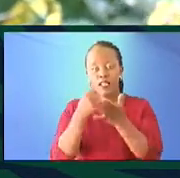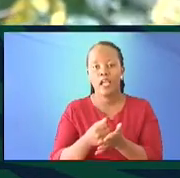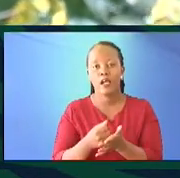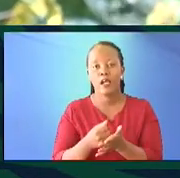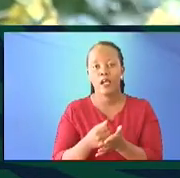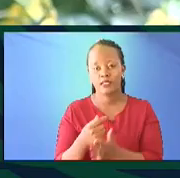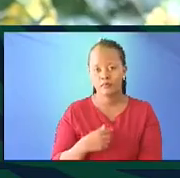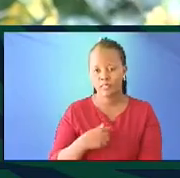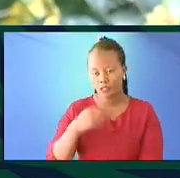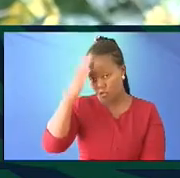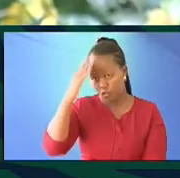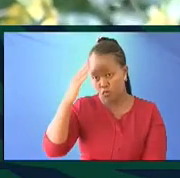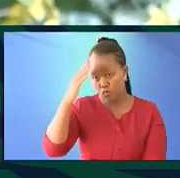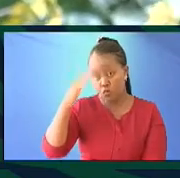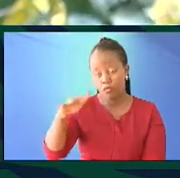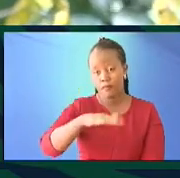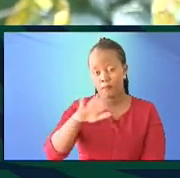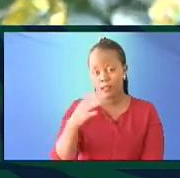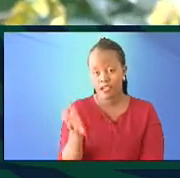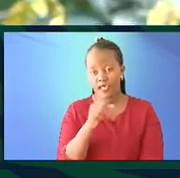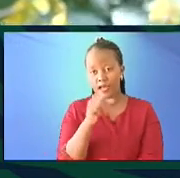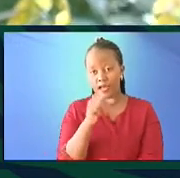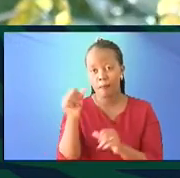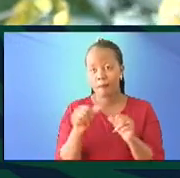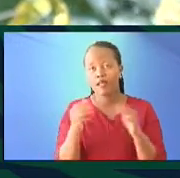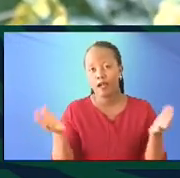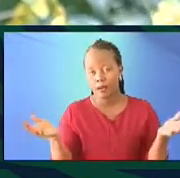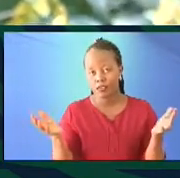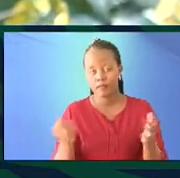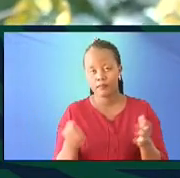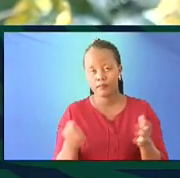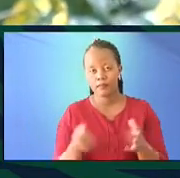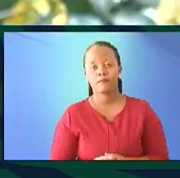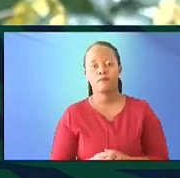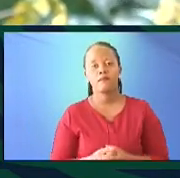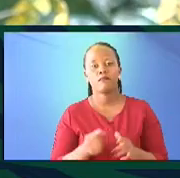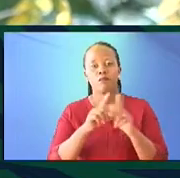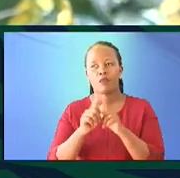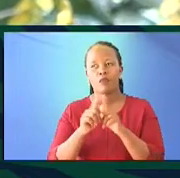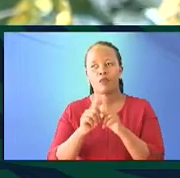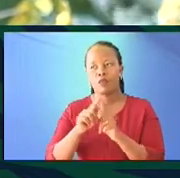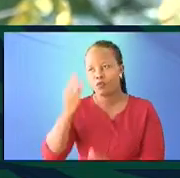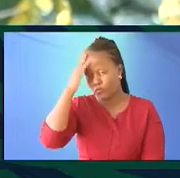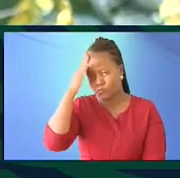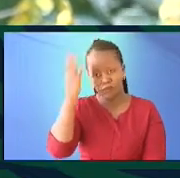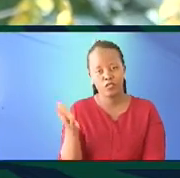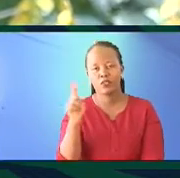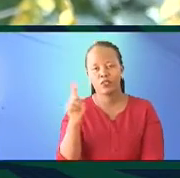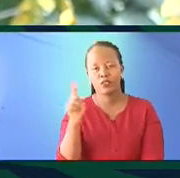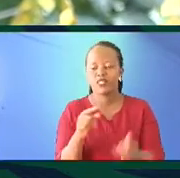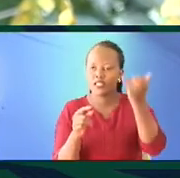also to the area of now, from there, how do we